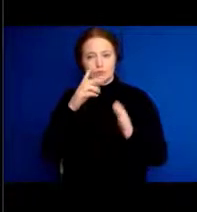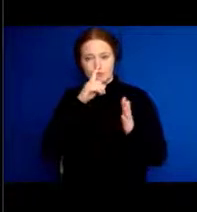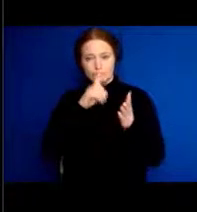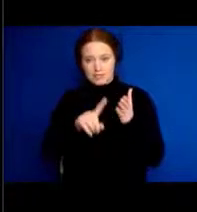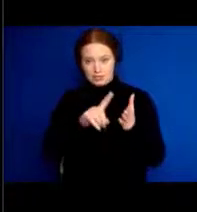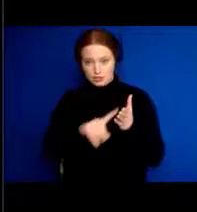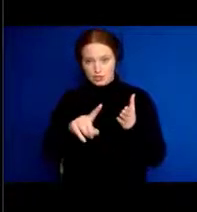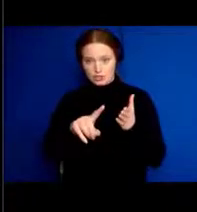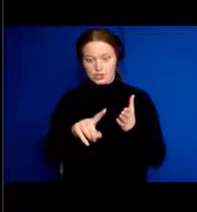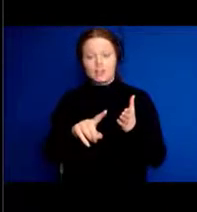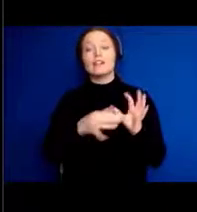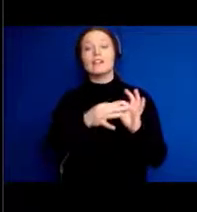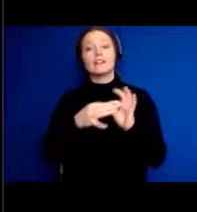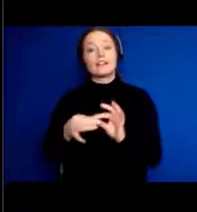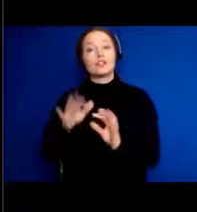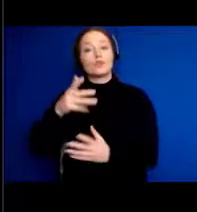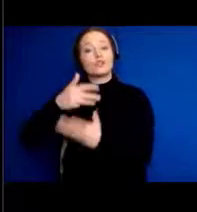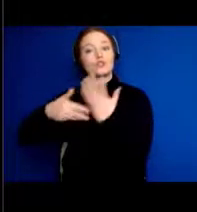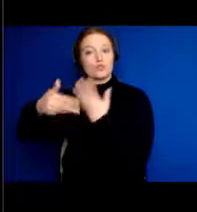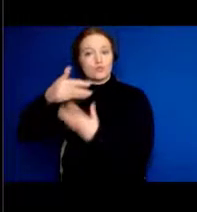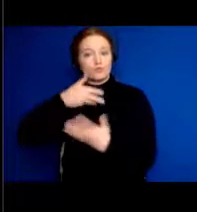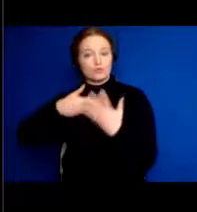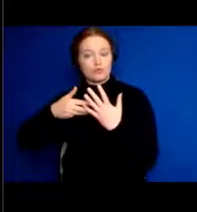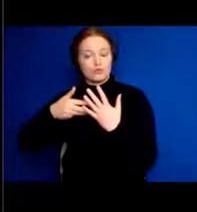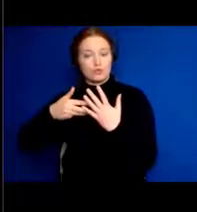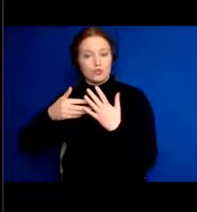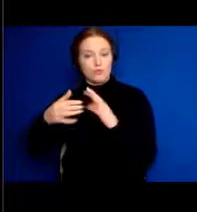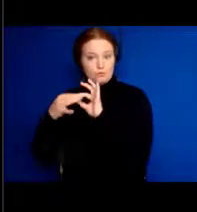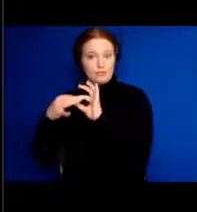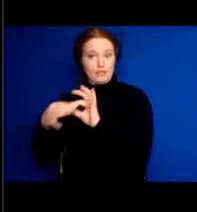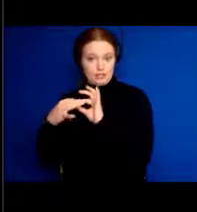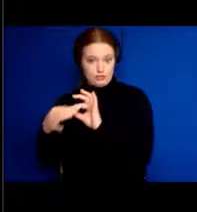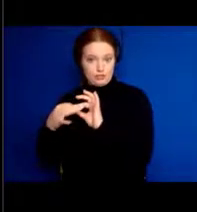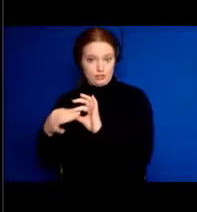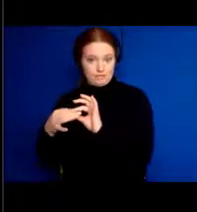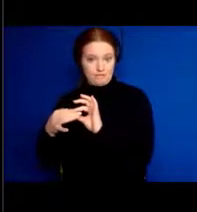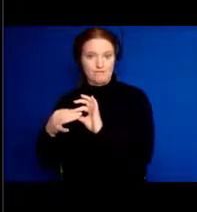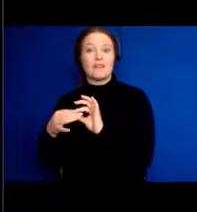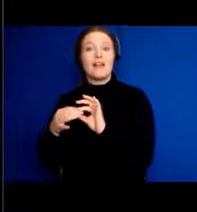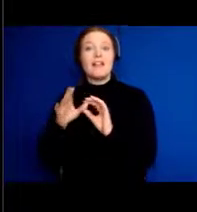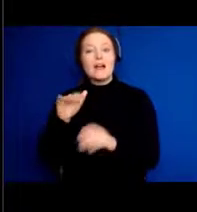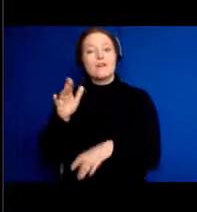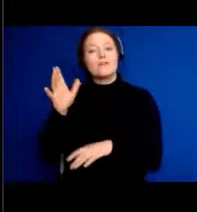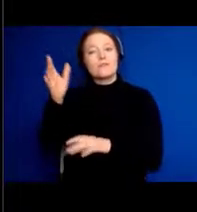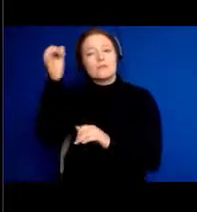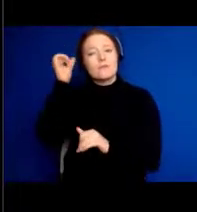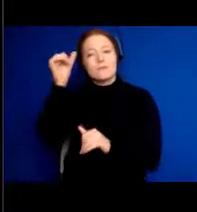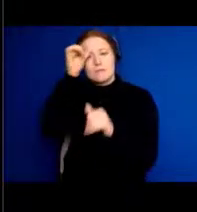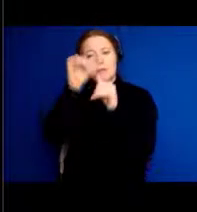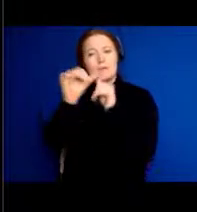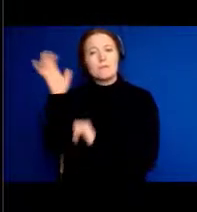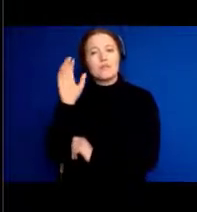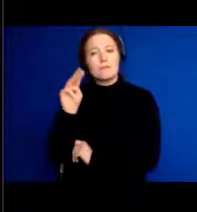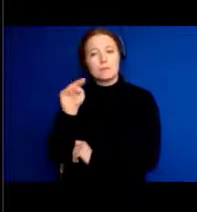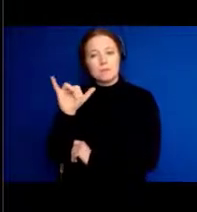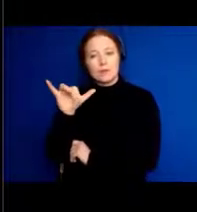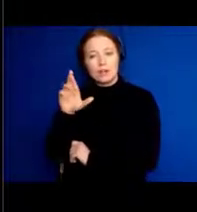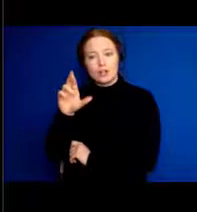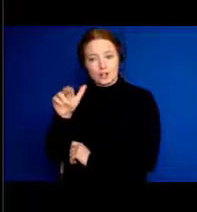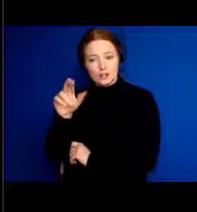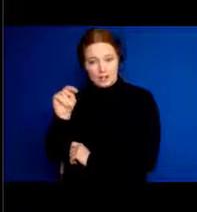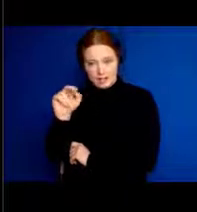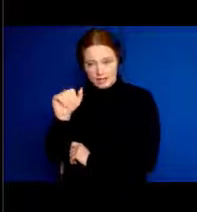relationships and your social connections, which was the story of Myrna in the first half of the talk, that if you